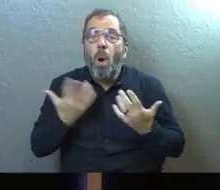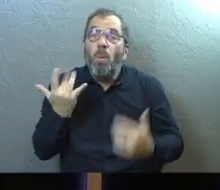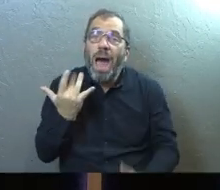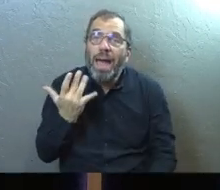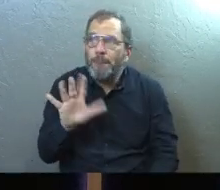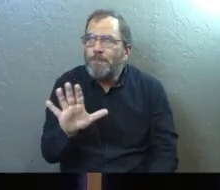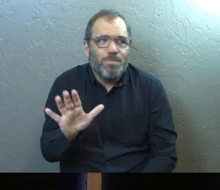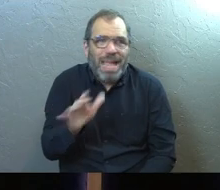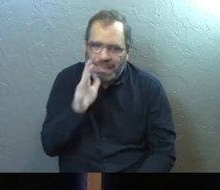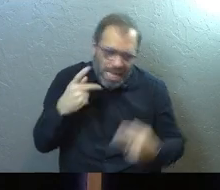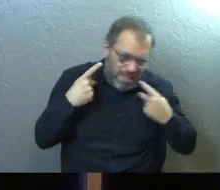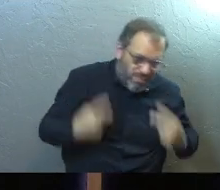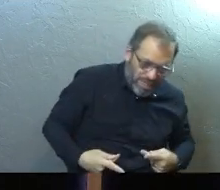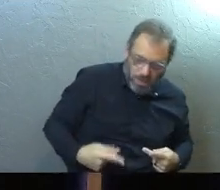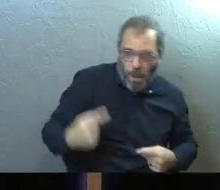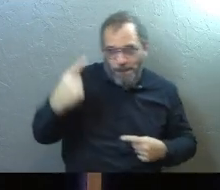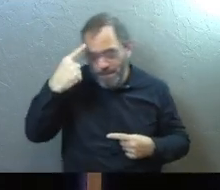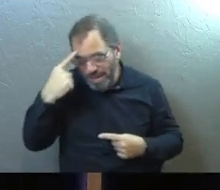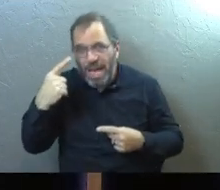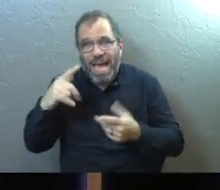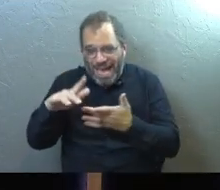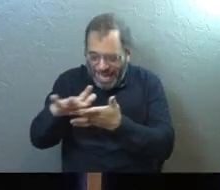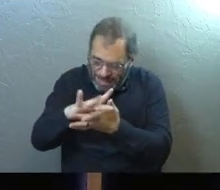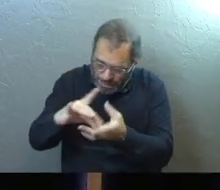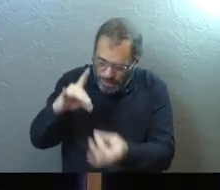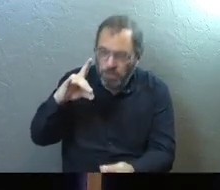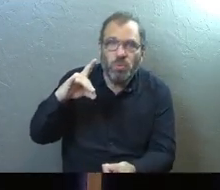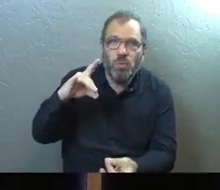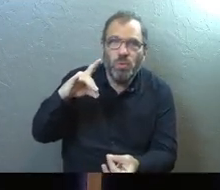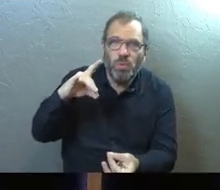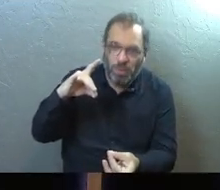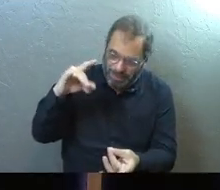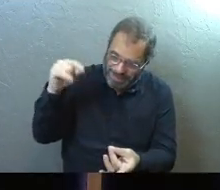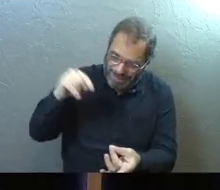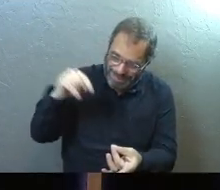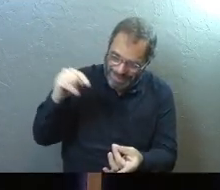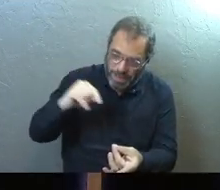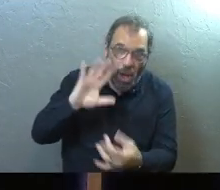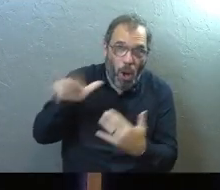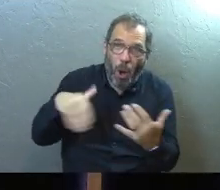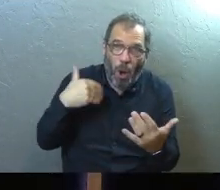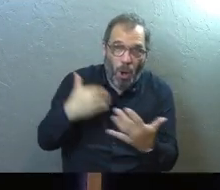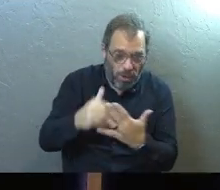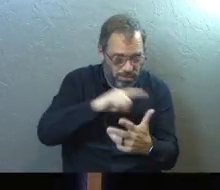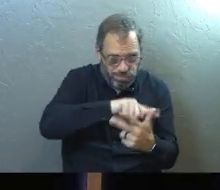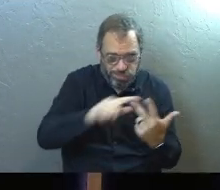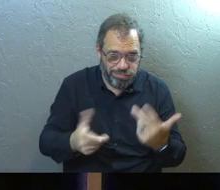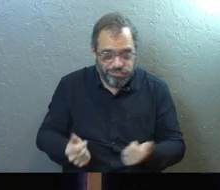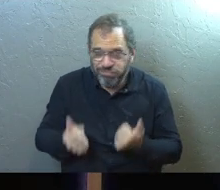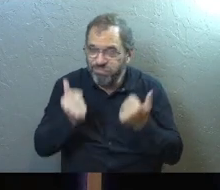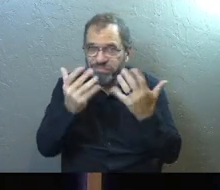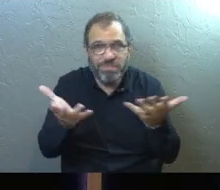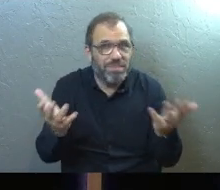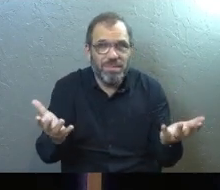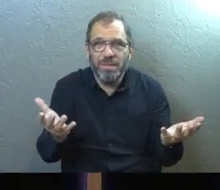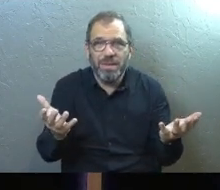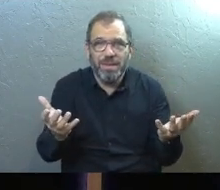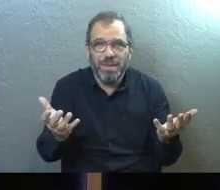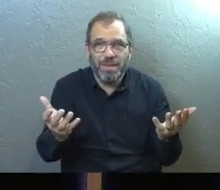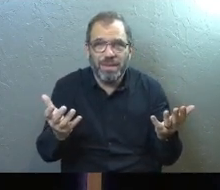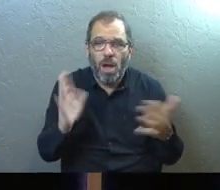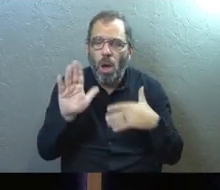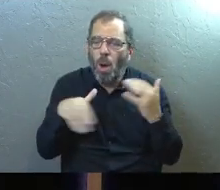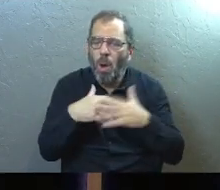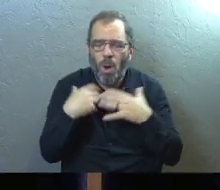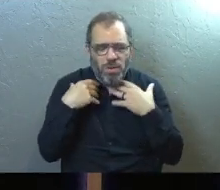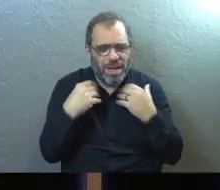Because again, it's not just physical. It's not just mental. It's also spiritual. So you're submitting all those things. Get